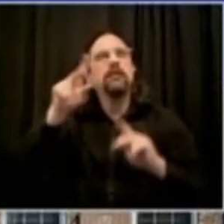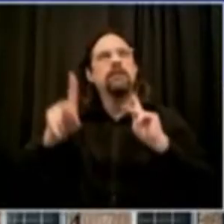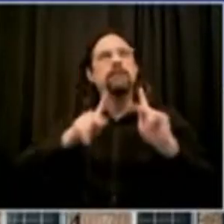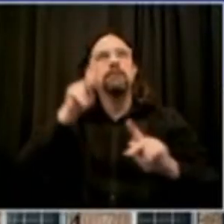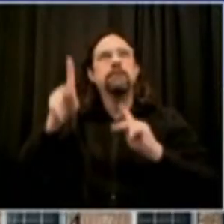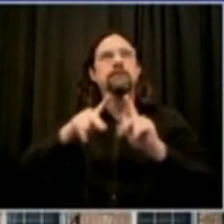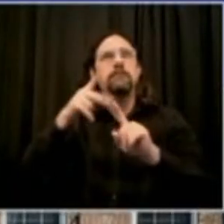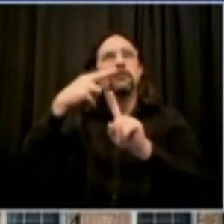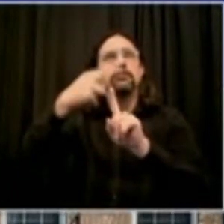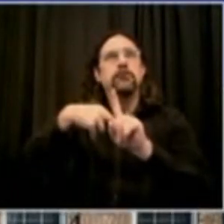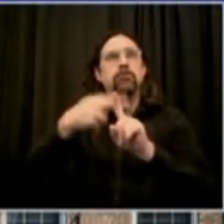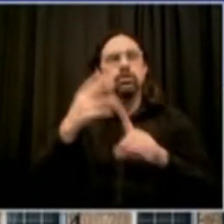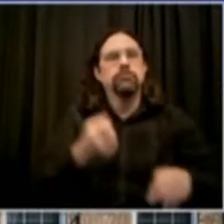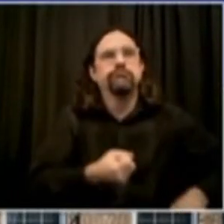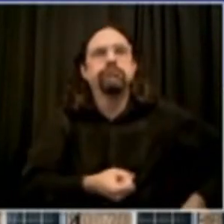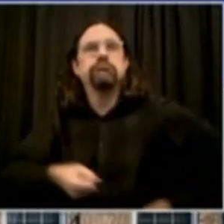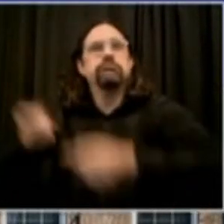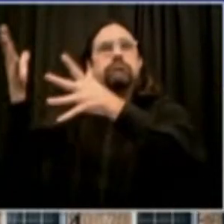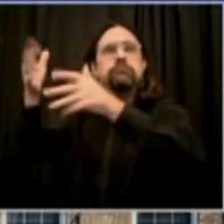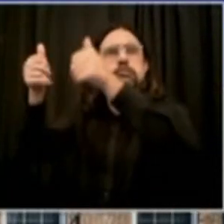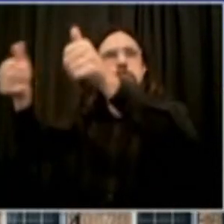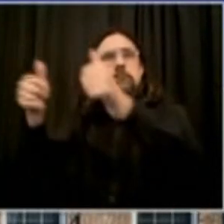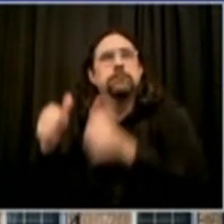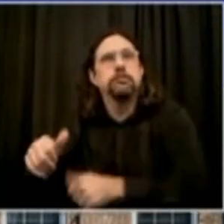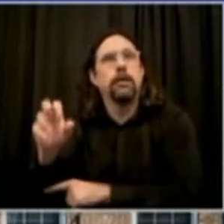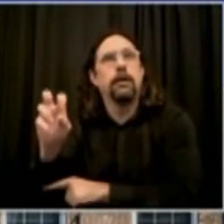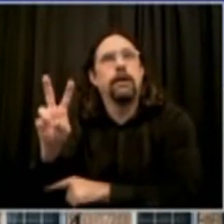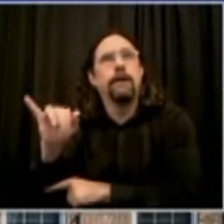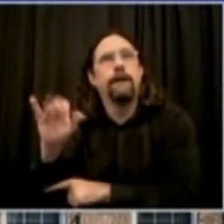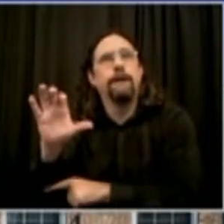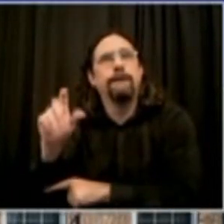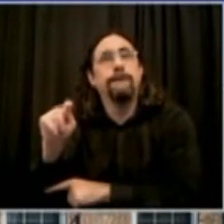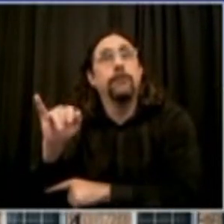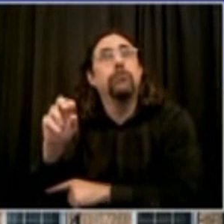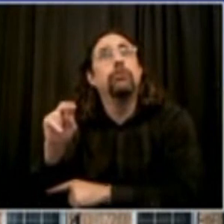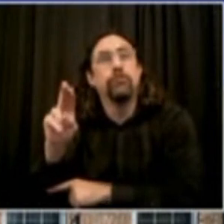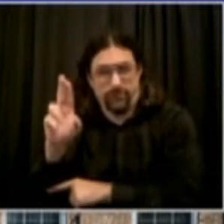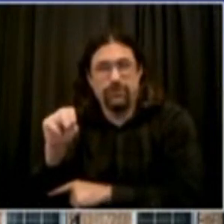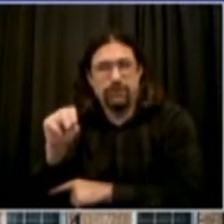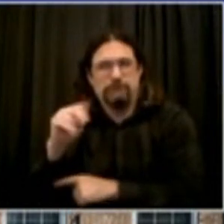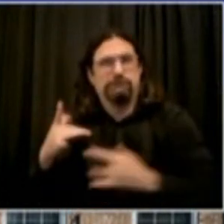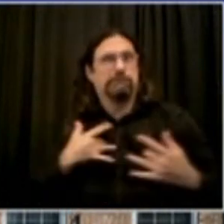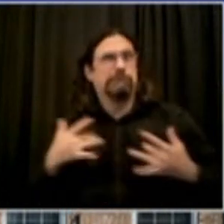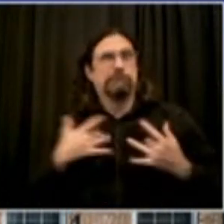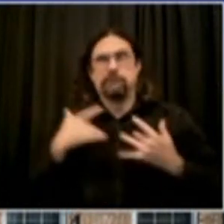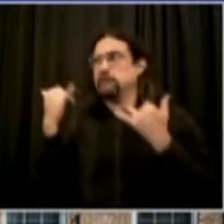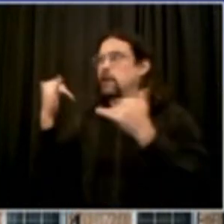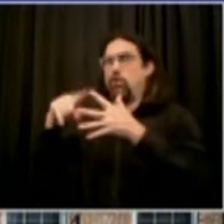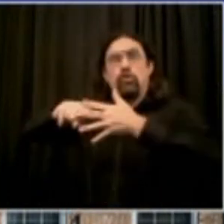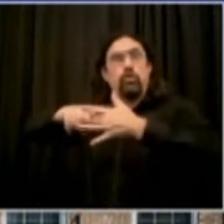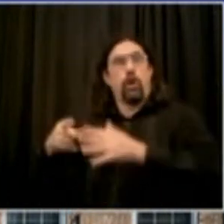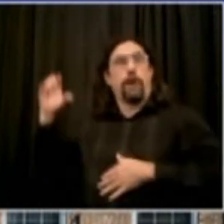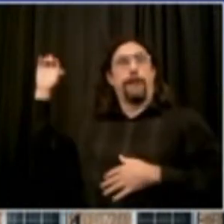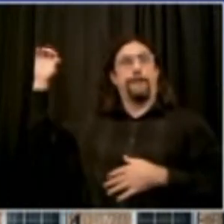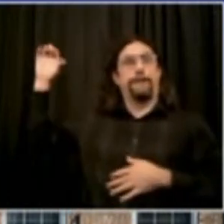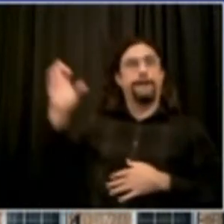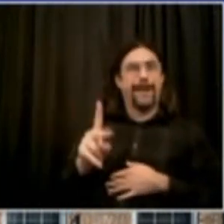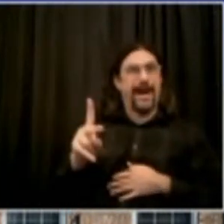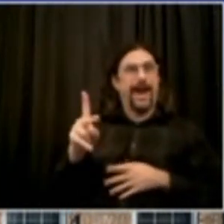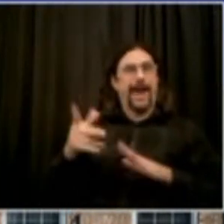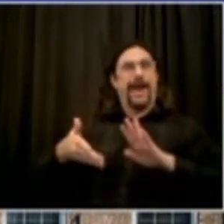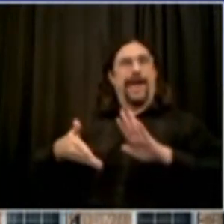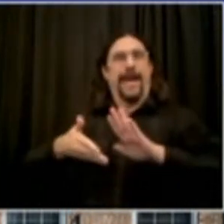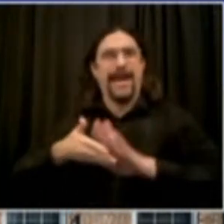He signed an executive order extending some of the protections against eviction for tenants as a result of COVID-19.